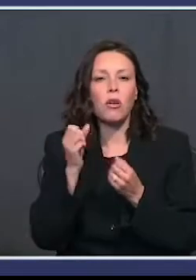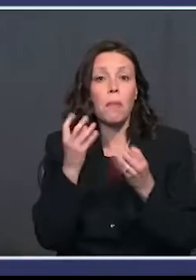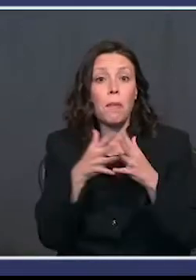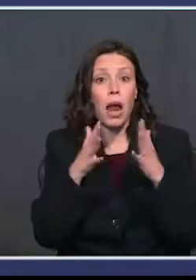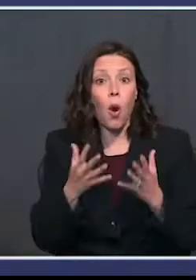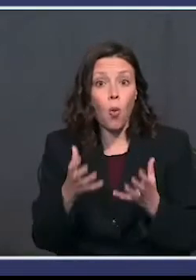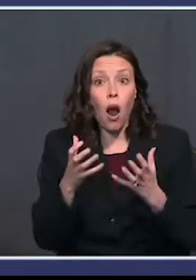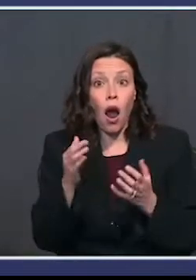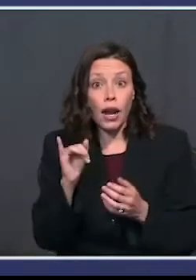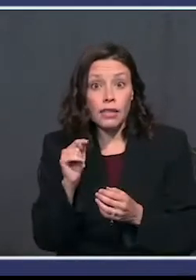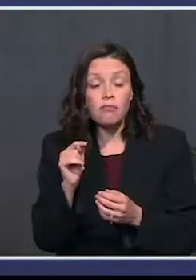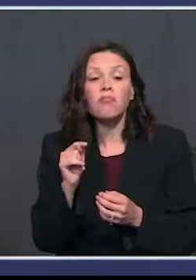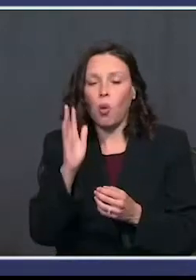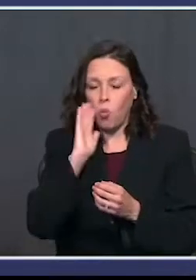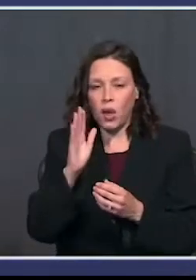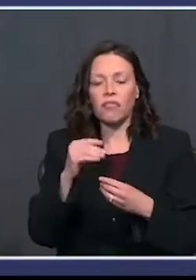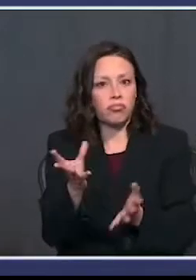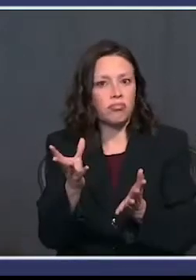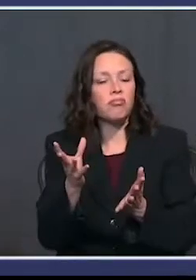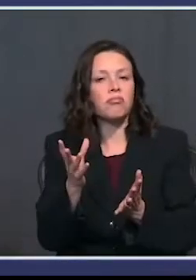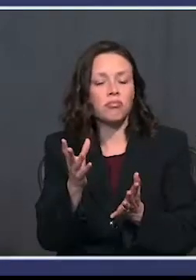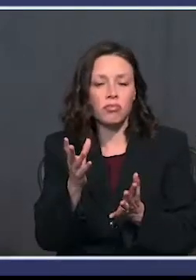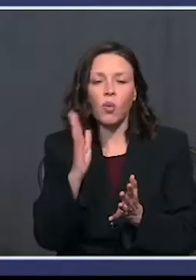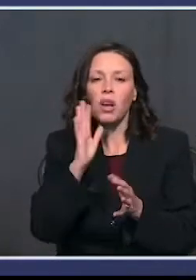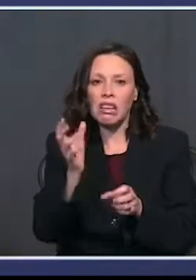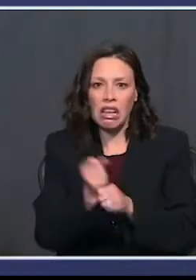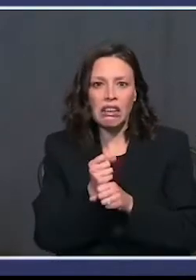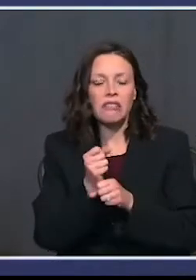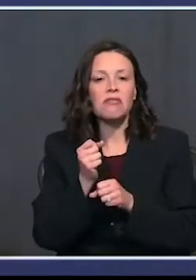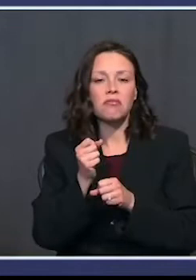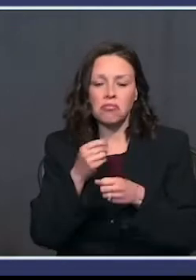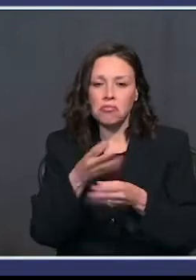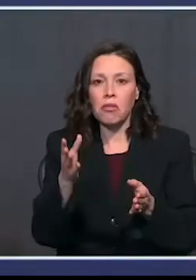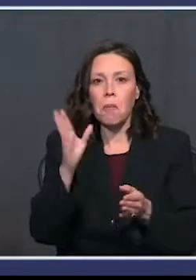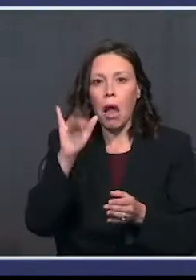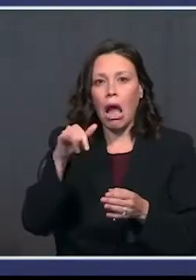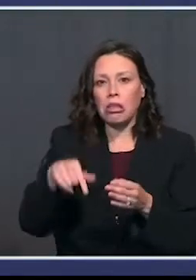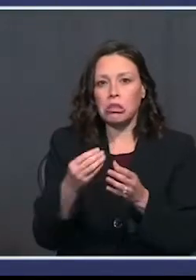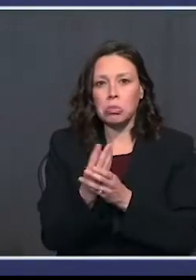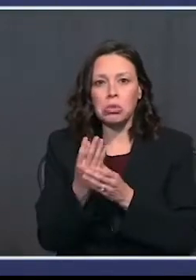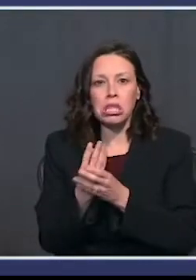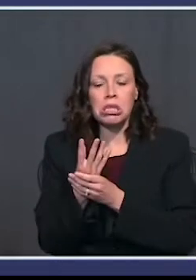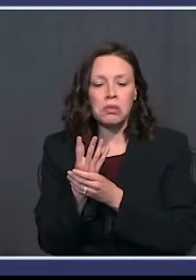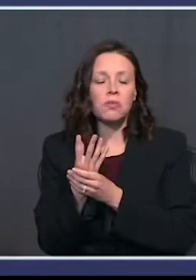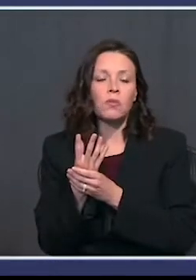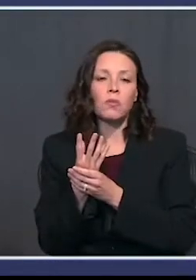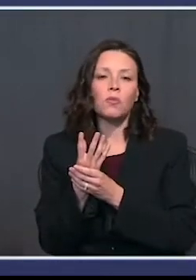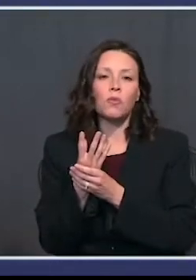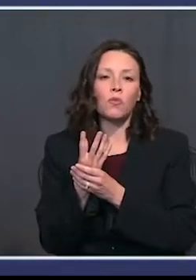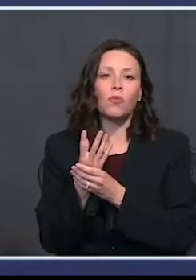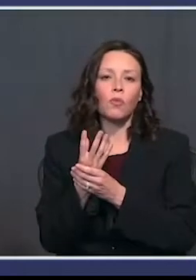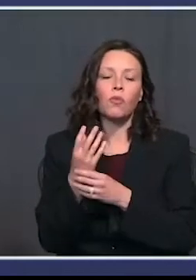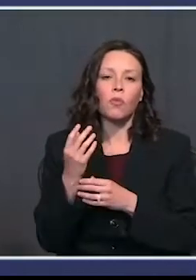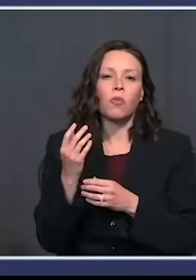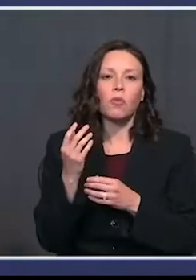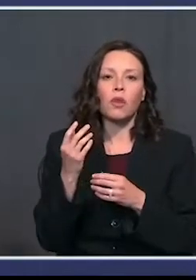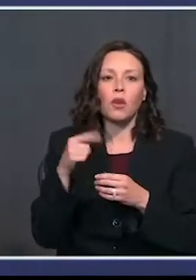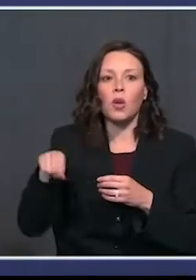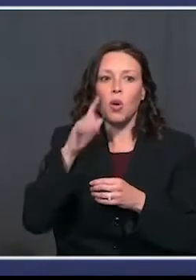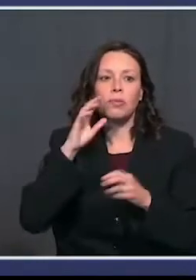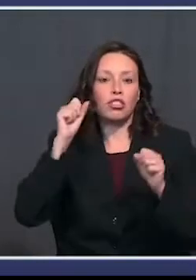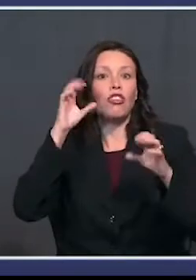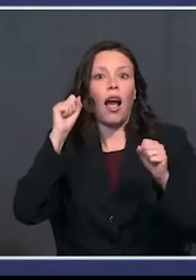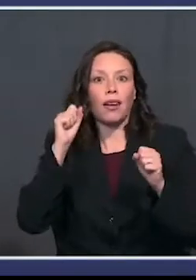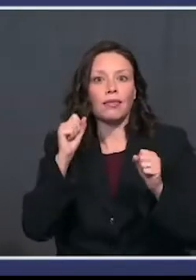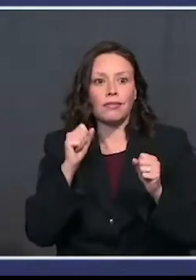vaccine will be able to get the vaccine. And we think by spring we're going to be in a position that nobody would have believed